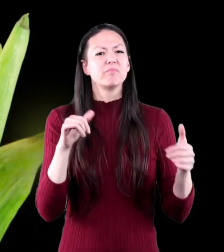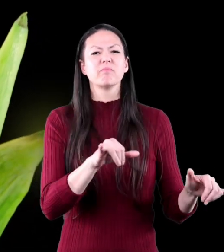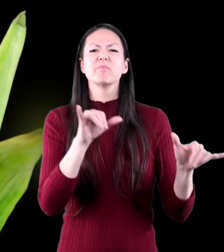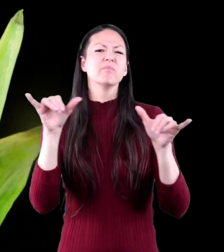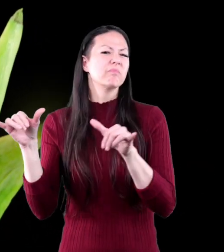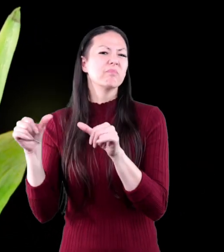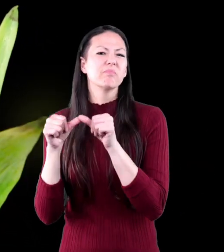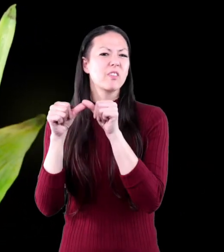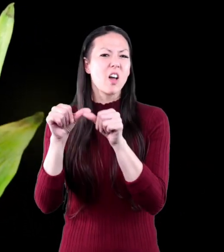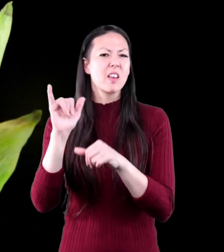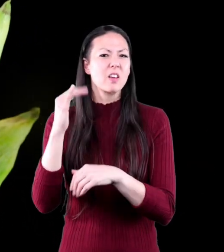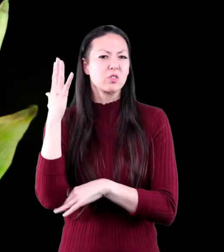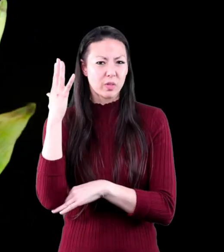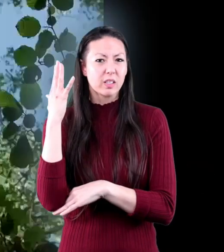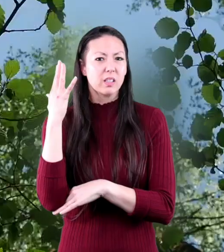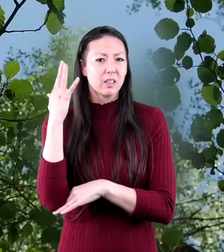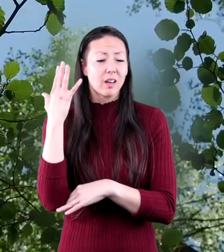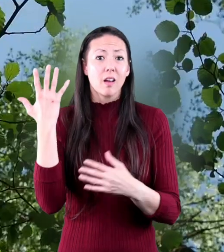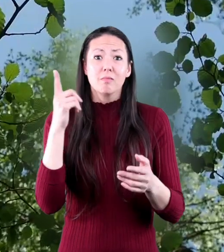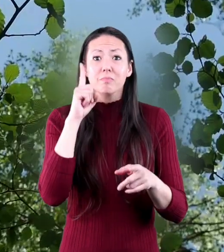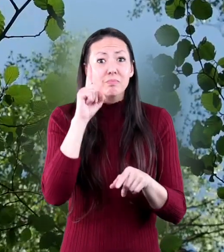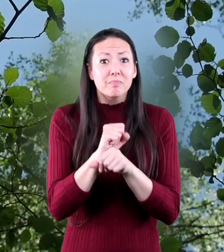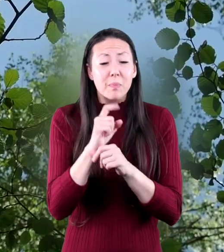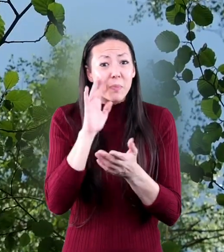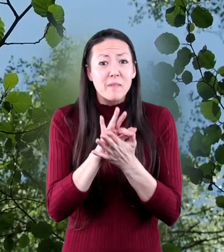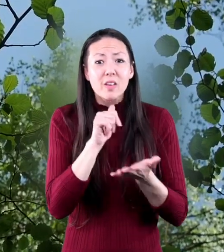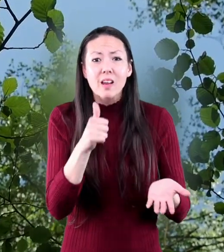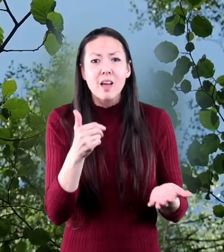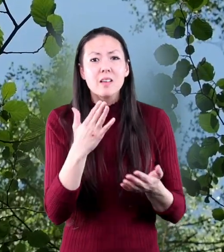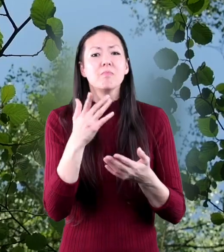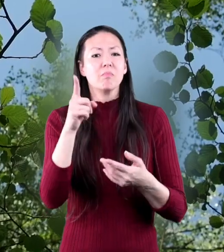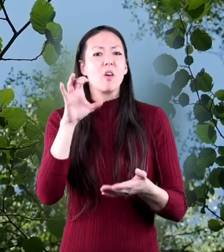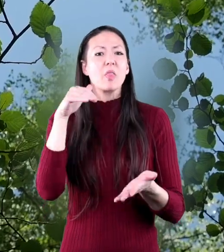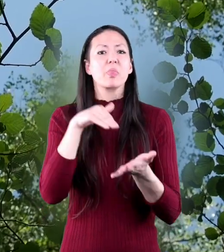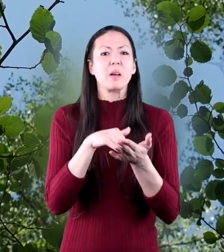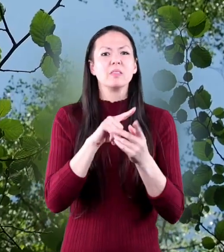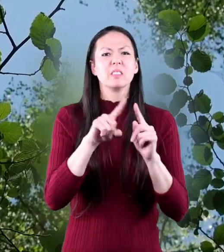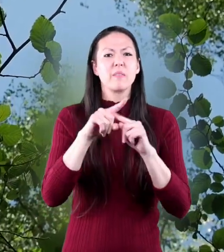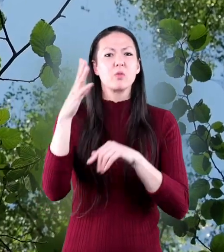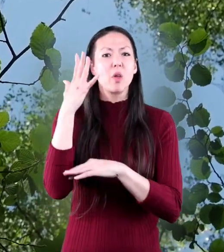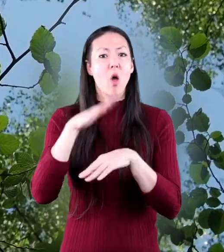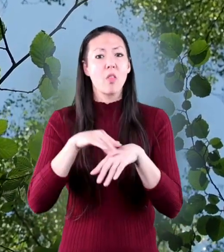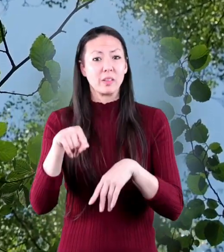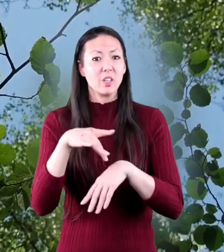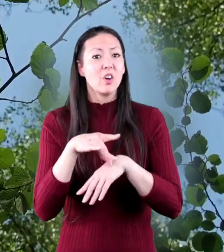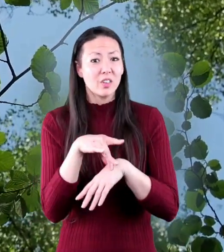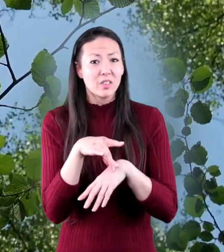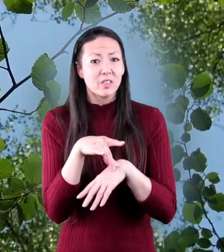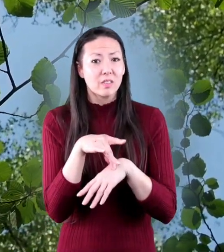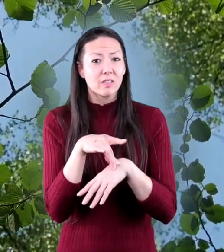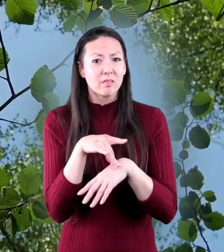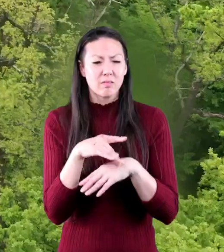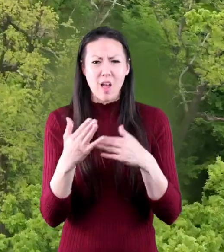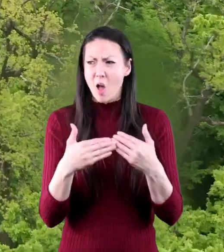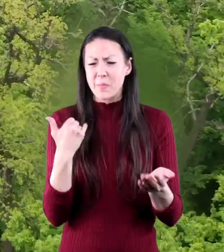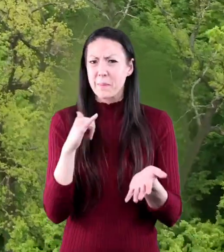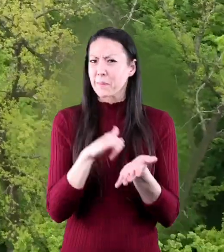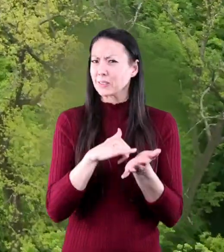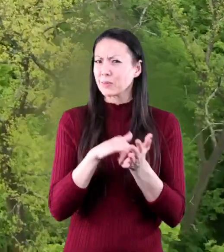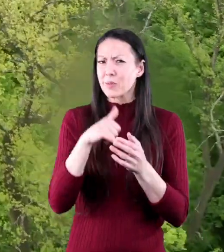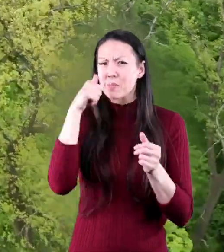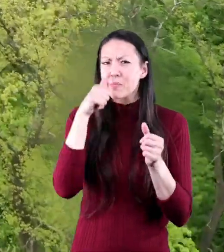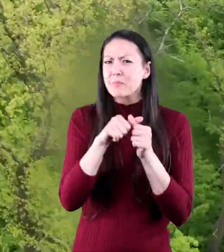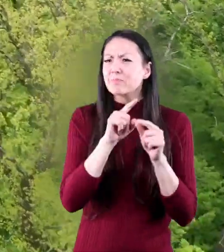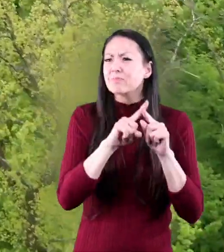live nearly as long as some trees. Believe it or not, there are more than 100,000 species of trees on Earth. It would be